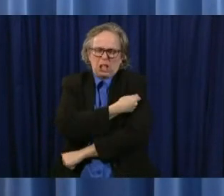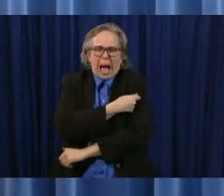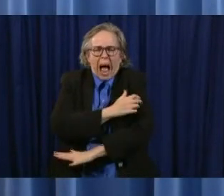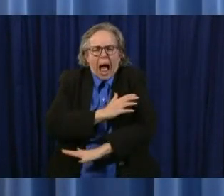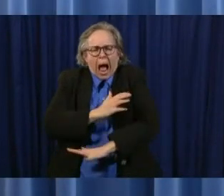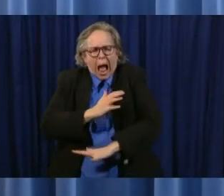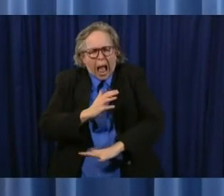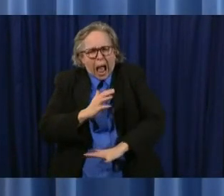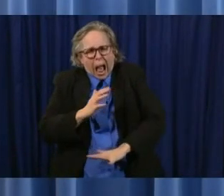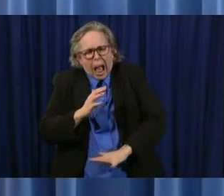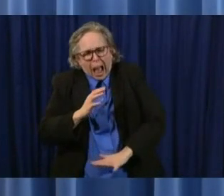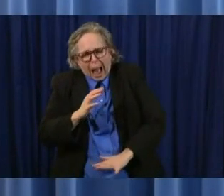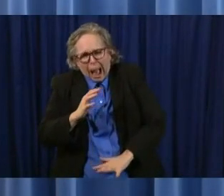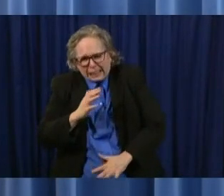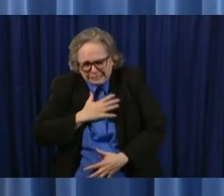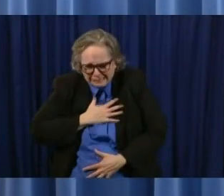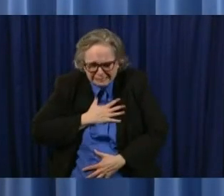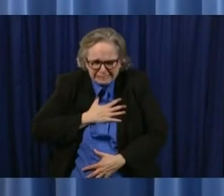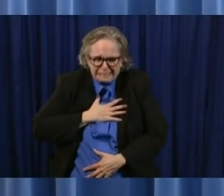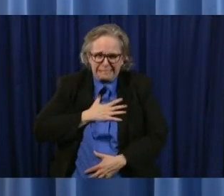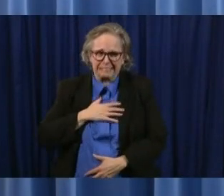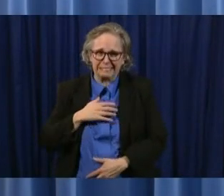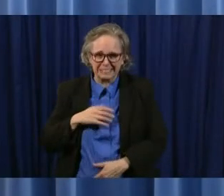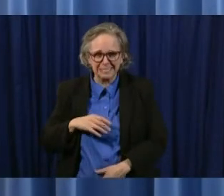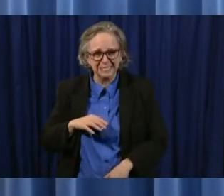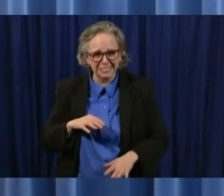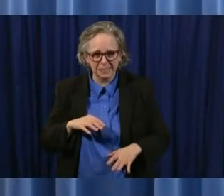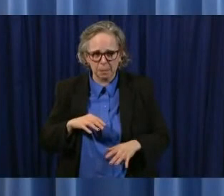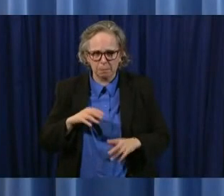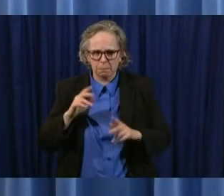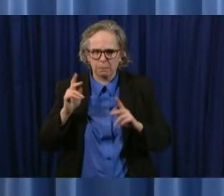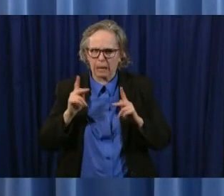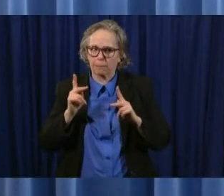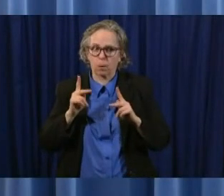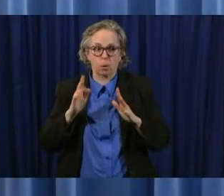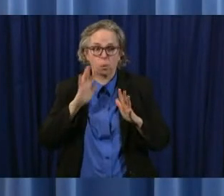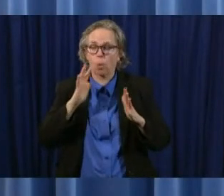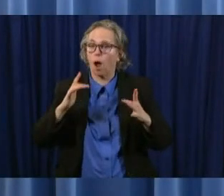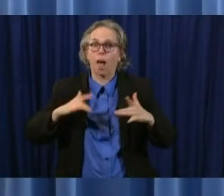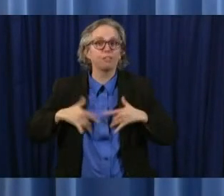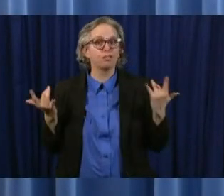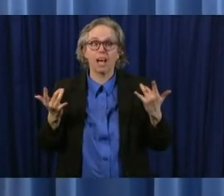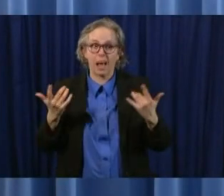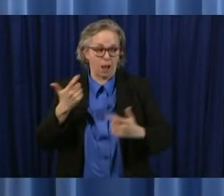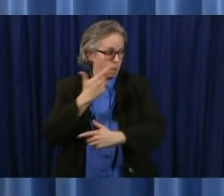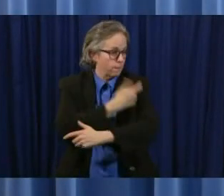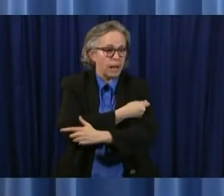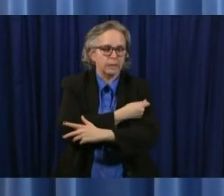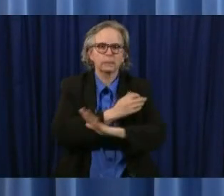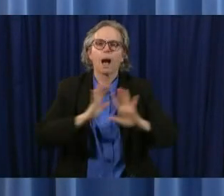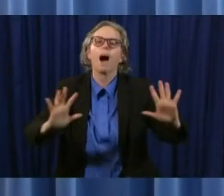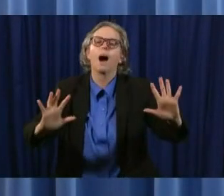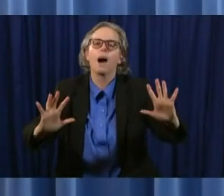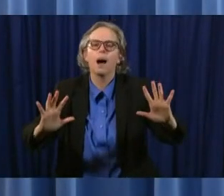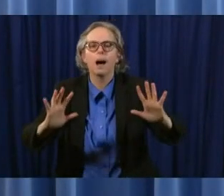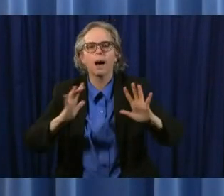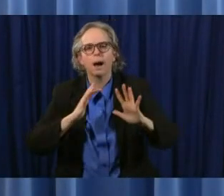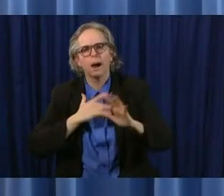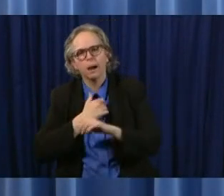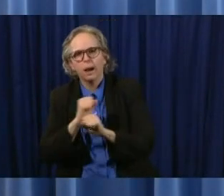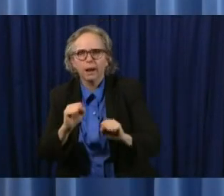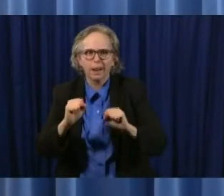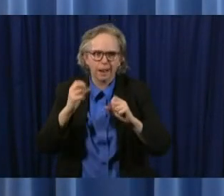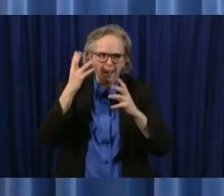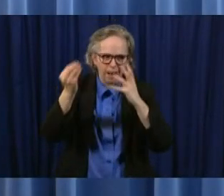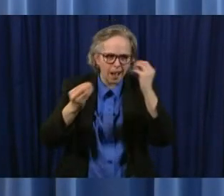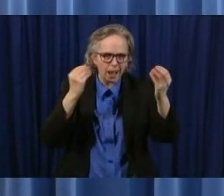uh it was you know you can't believe how happy people were uh to think that they had a way to prevent polio that